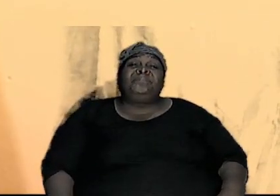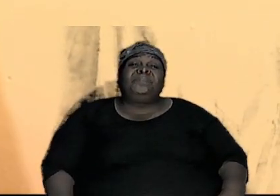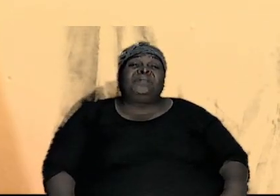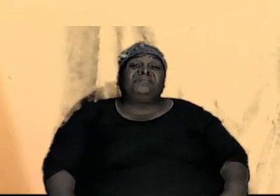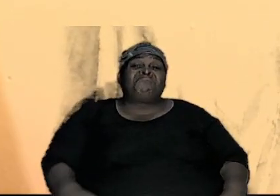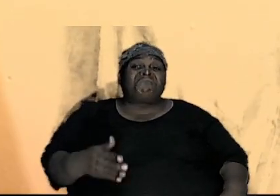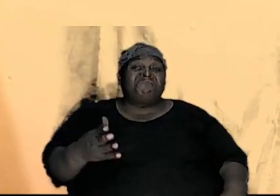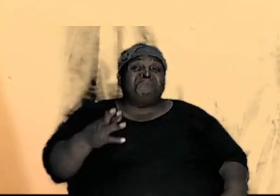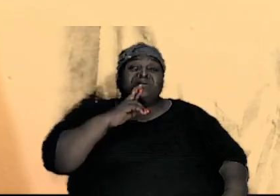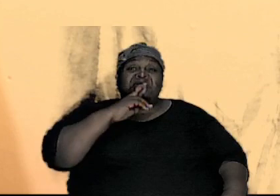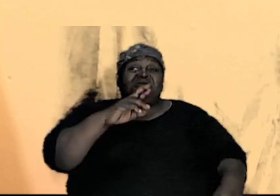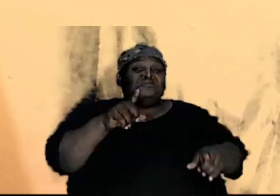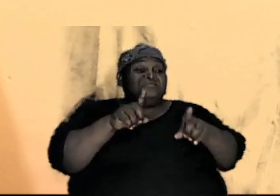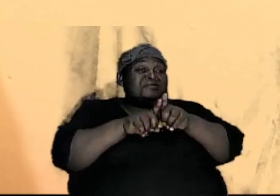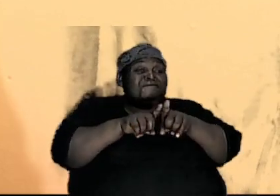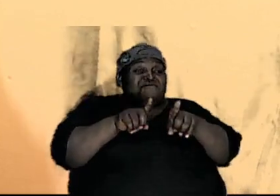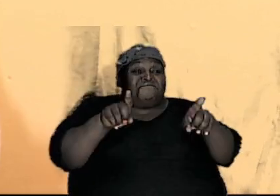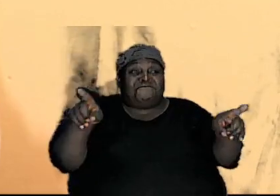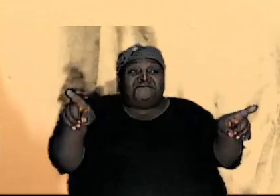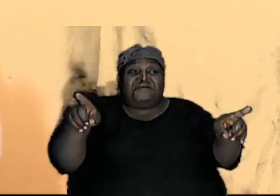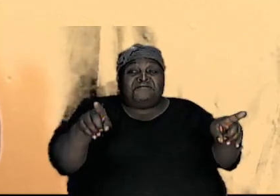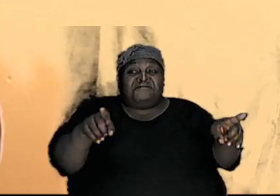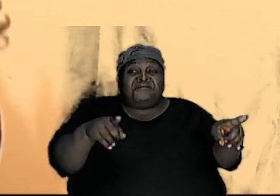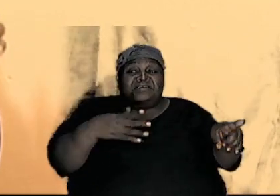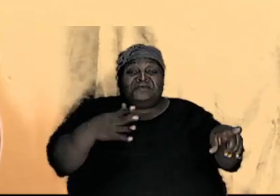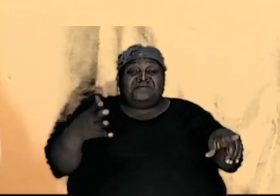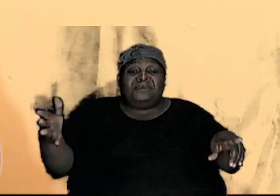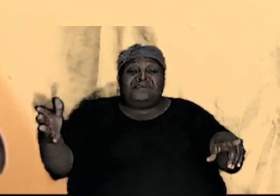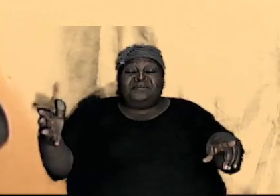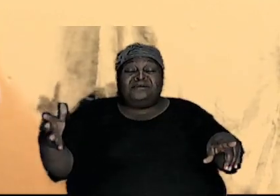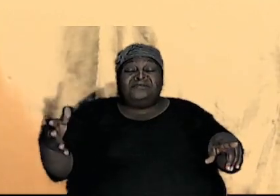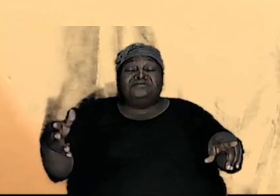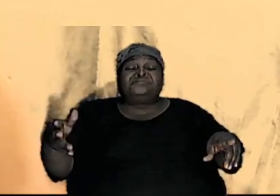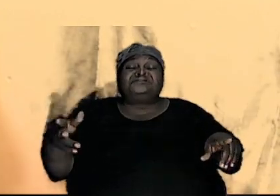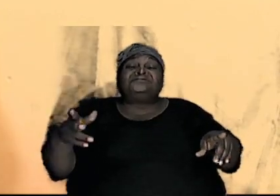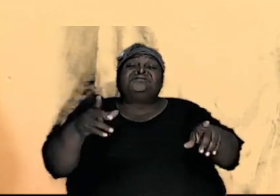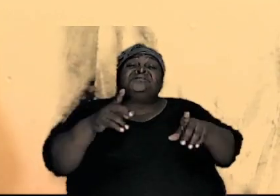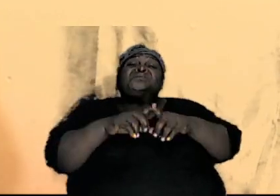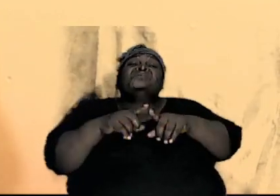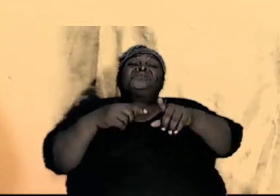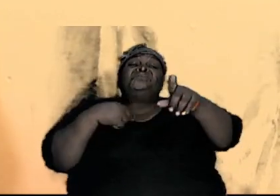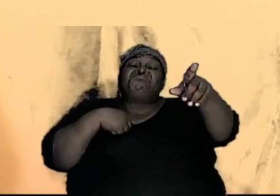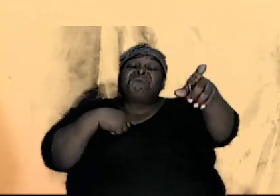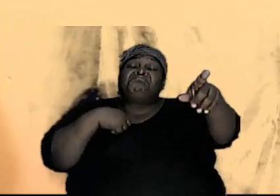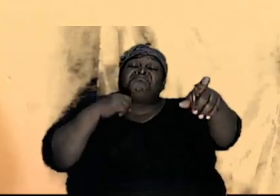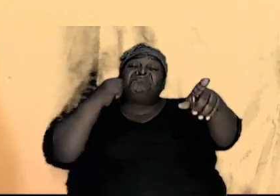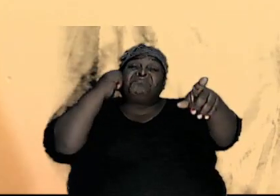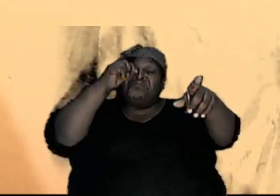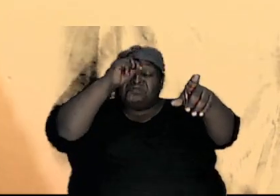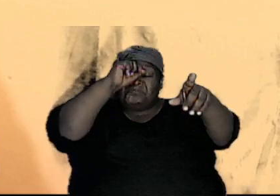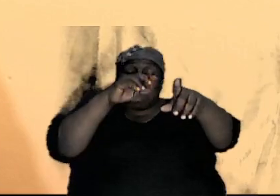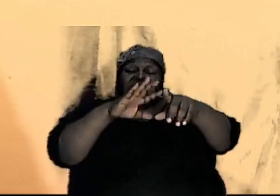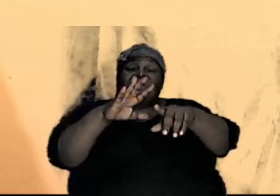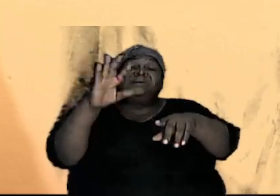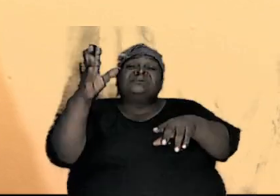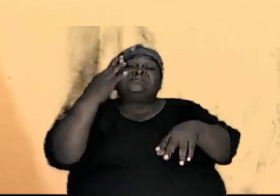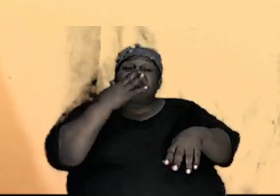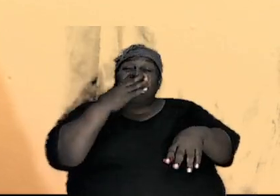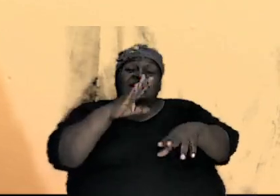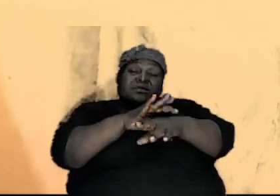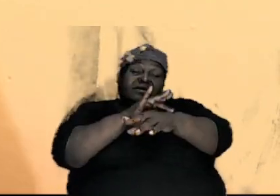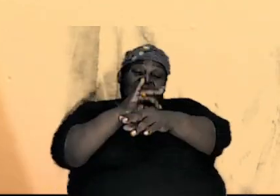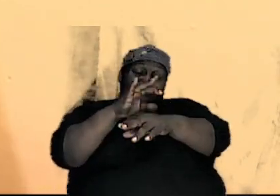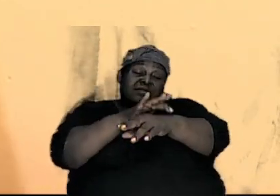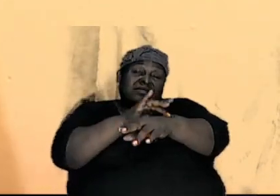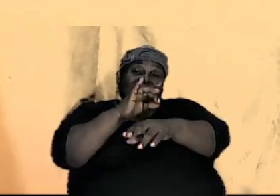different features to us both in terms of our skin both in